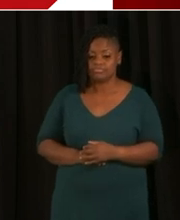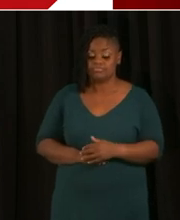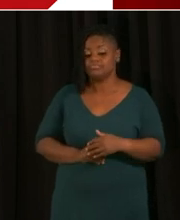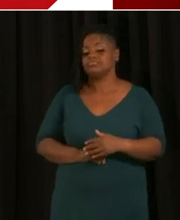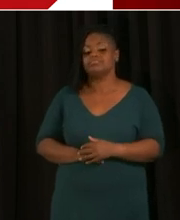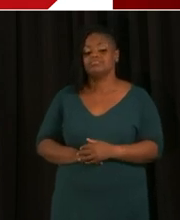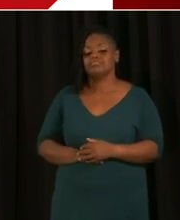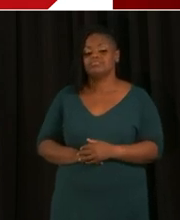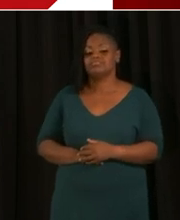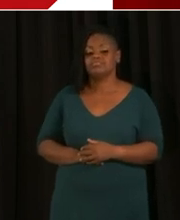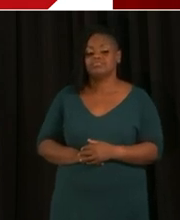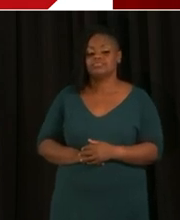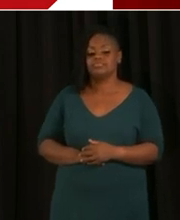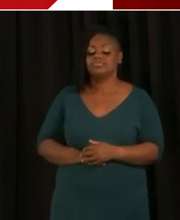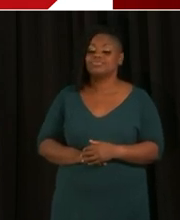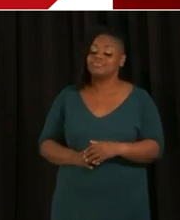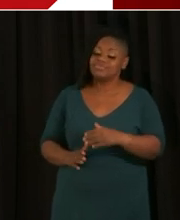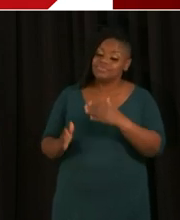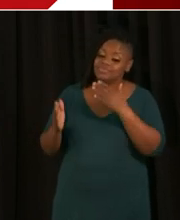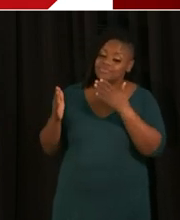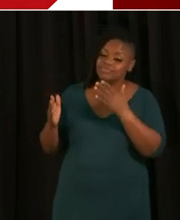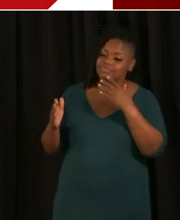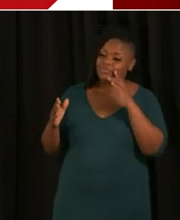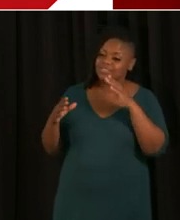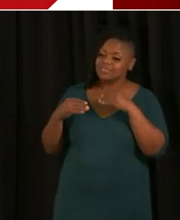Yes, sir. Thanks for having me.